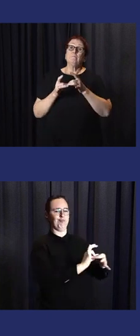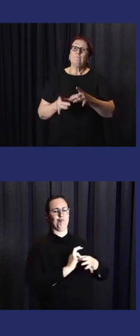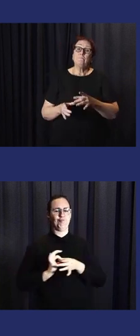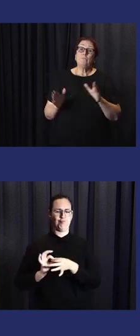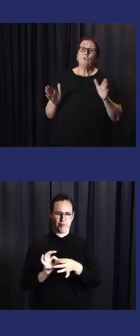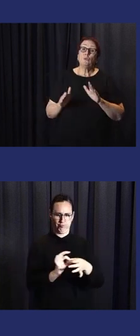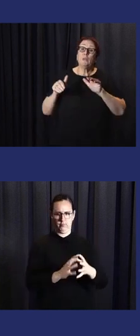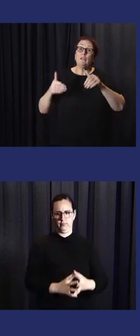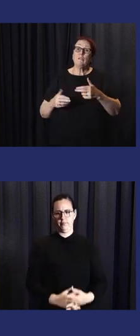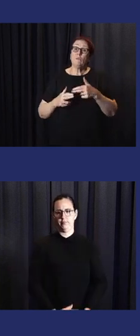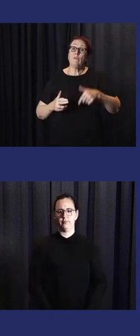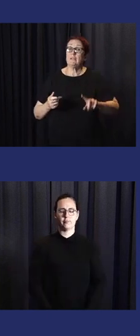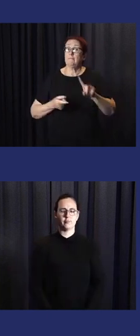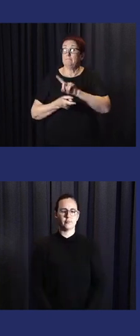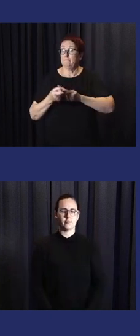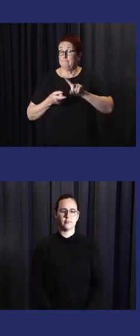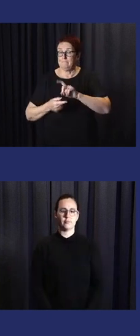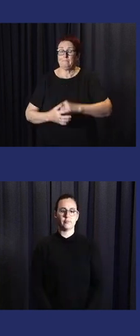all elders past and present.